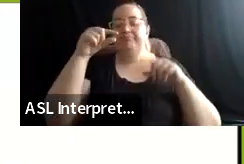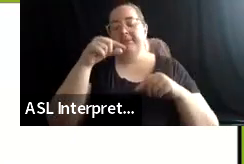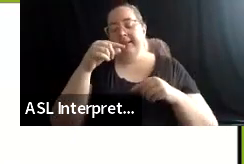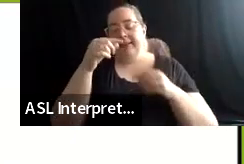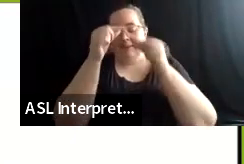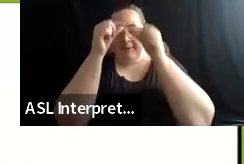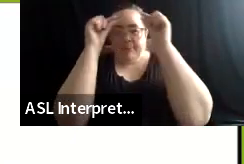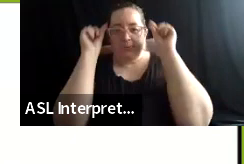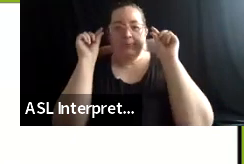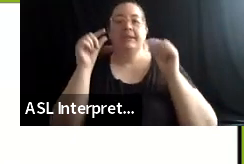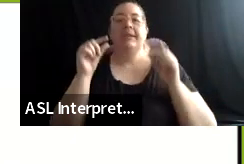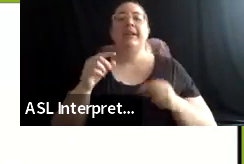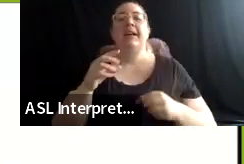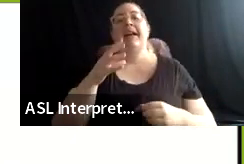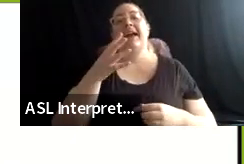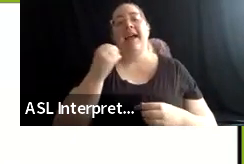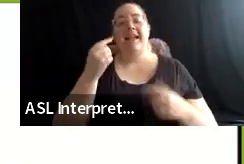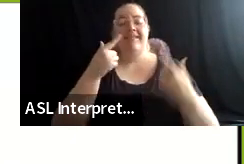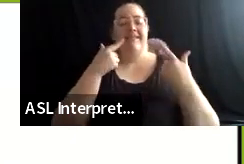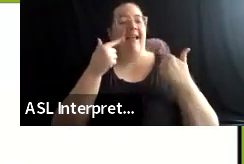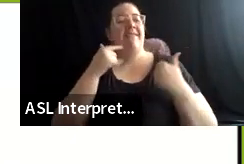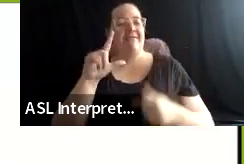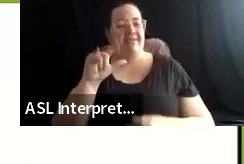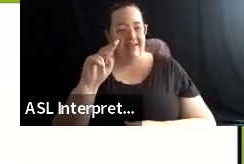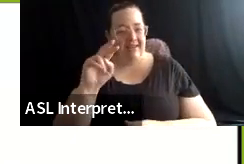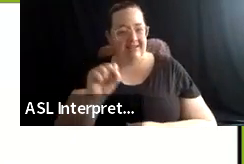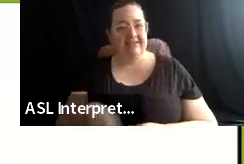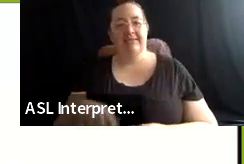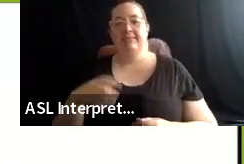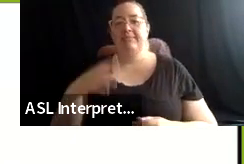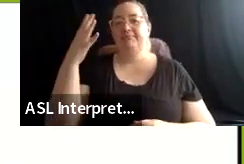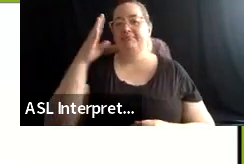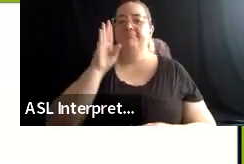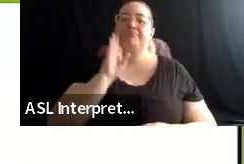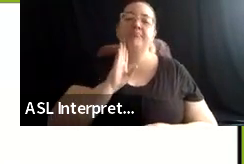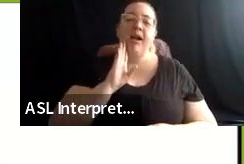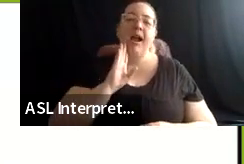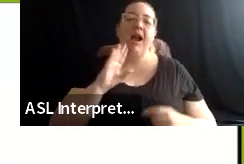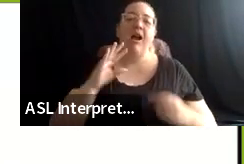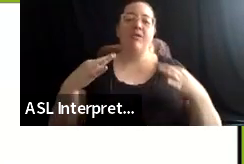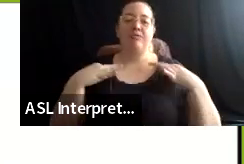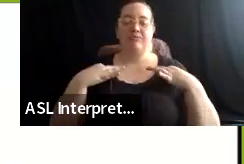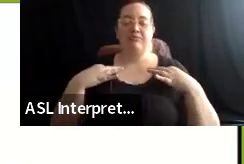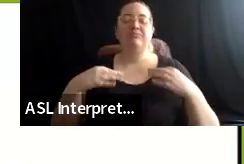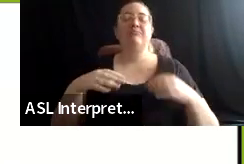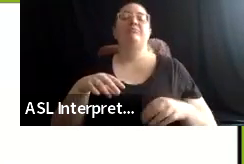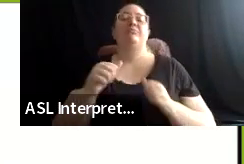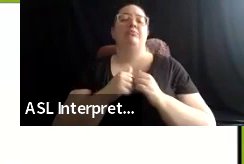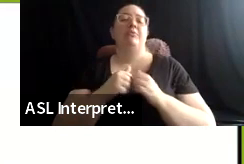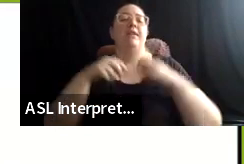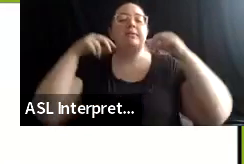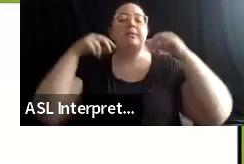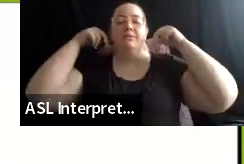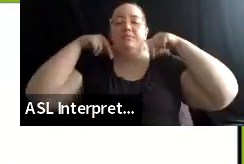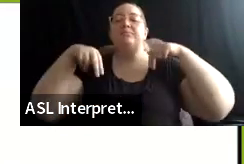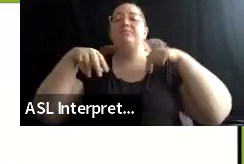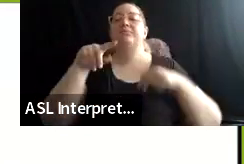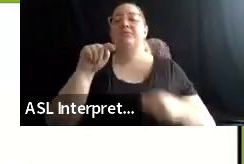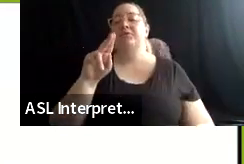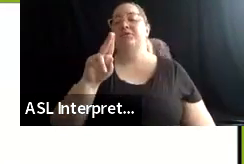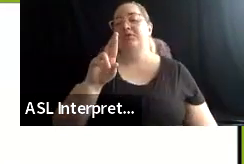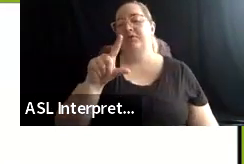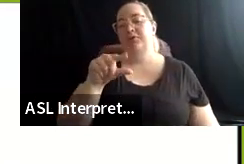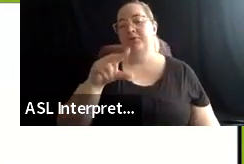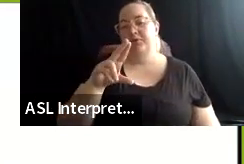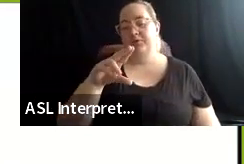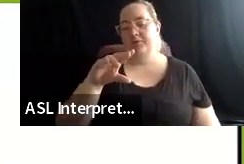I'm wearing a brown cashmere sweater and really long dangling turquoise earrings made by an Inupiaq artist from Nome, whose name I'm not quite